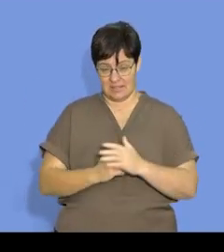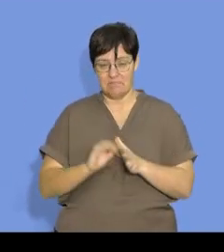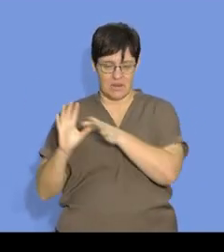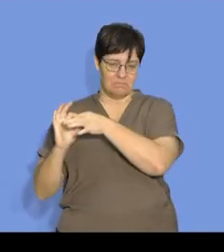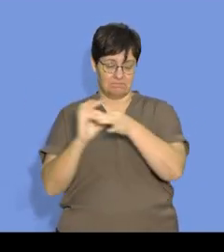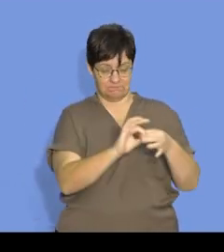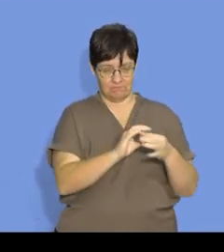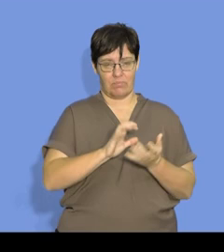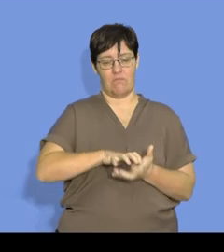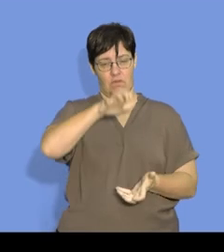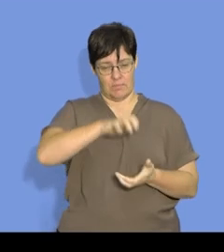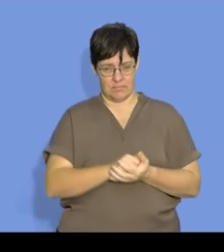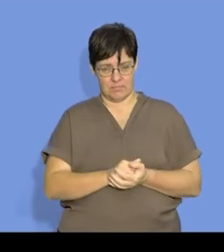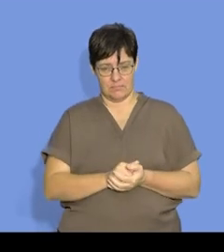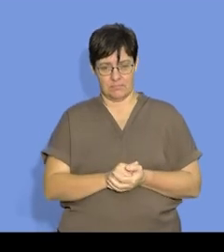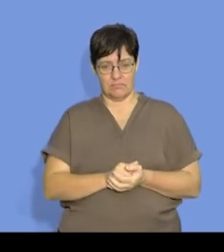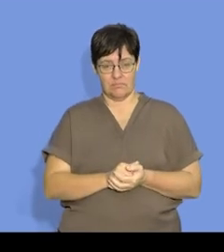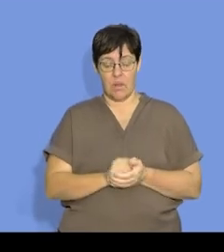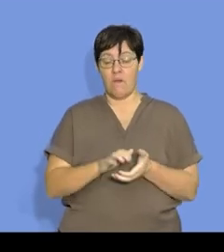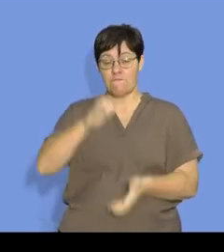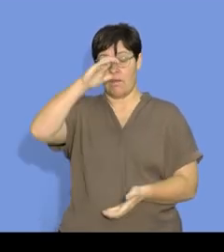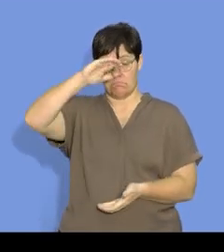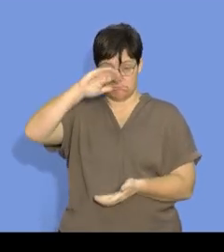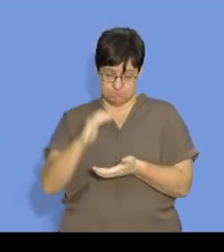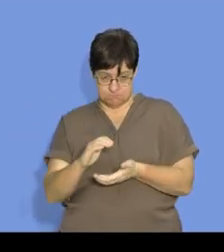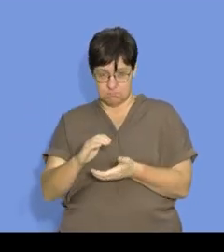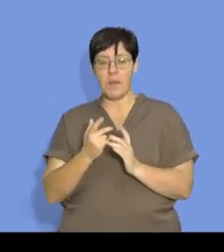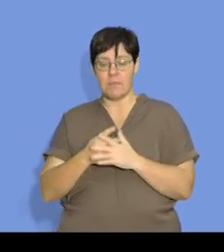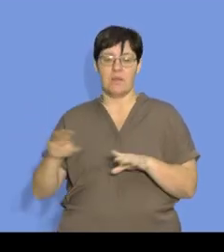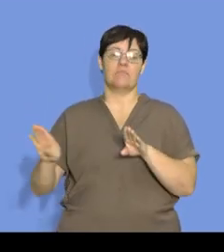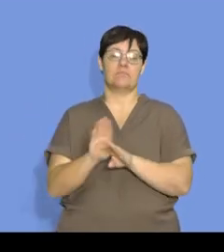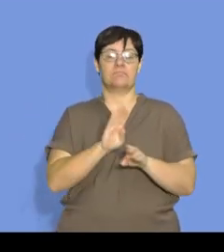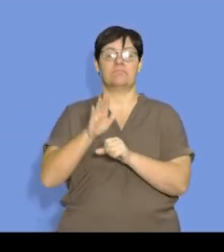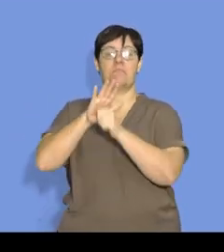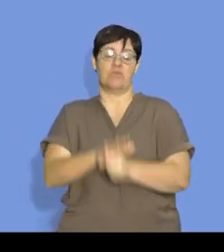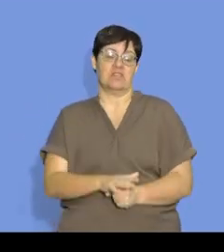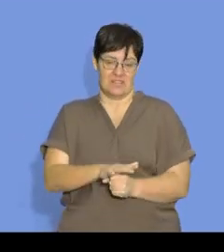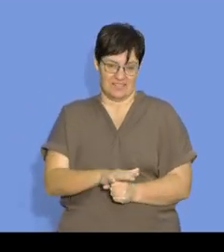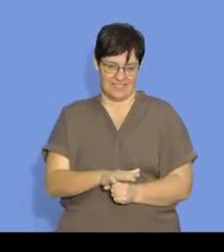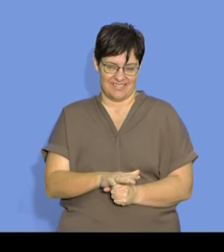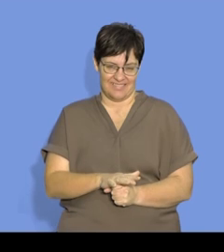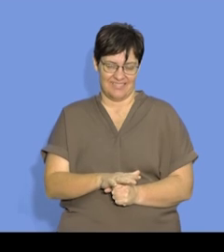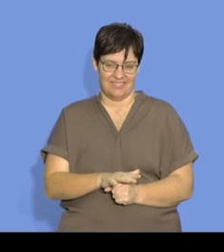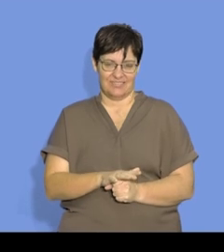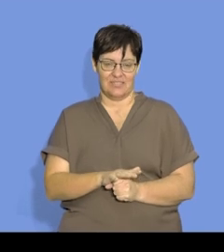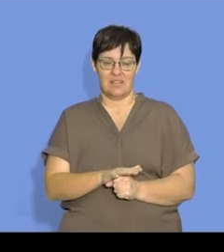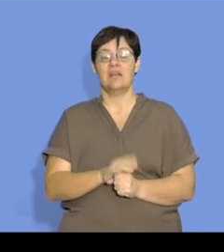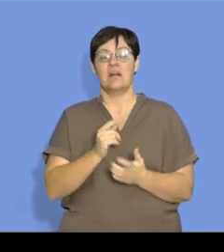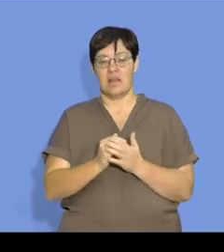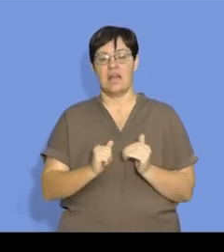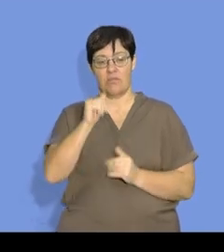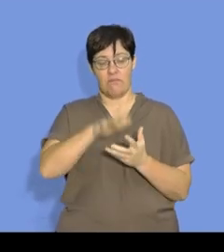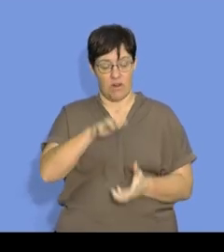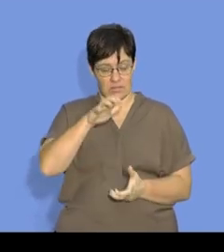that it is connected to the volume. A decrease in volume leads to an increase in pressure, and an